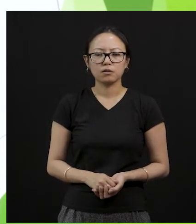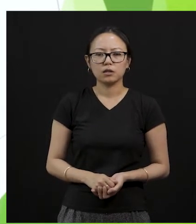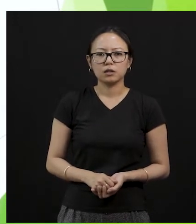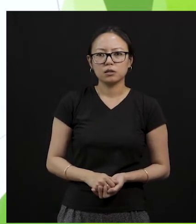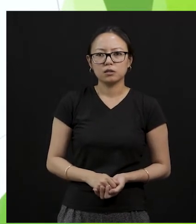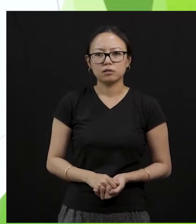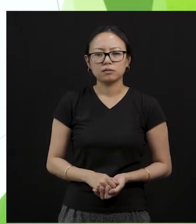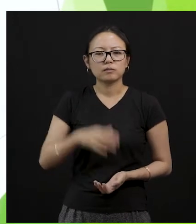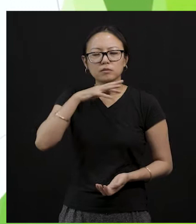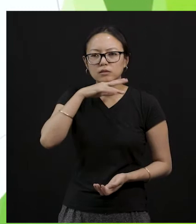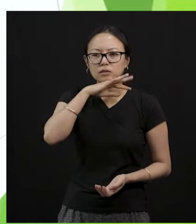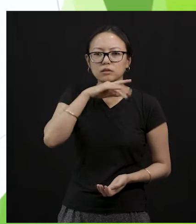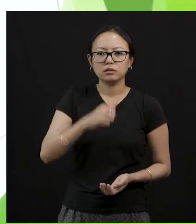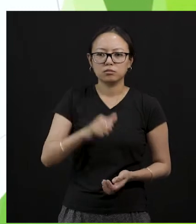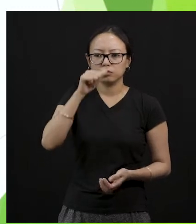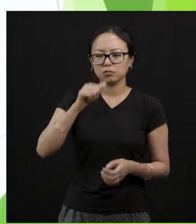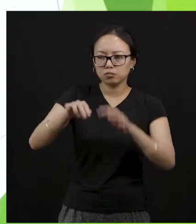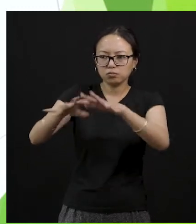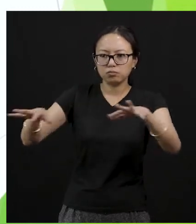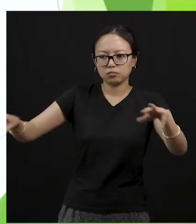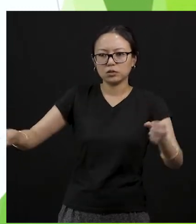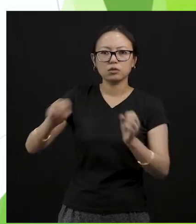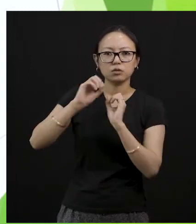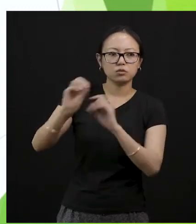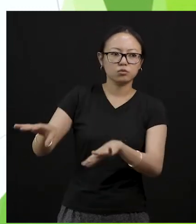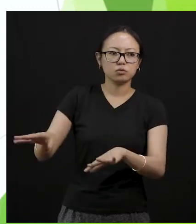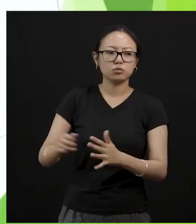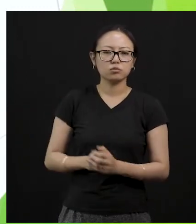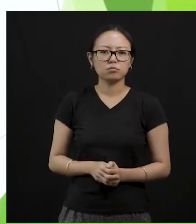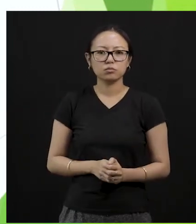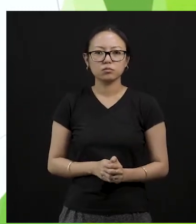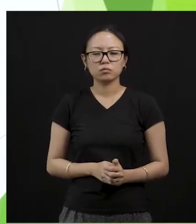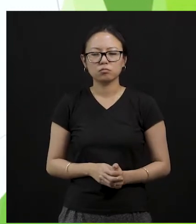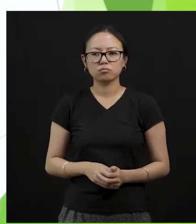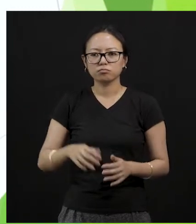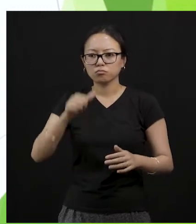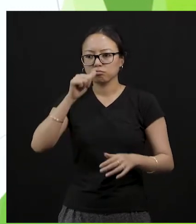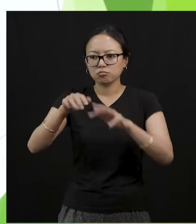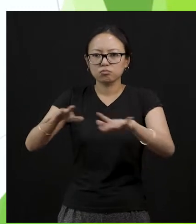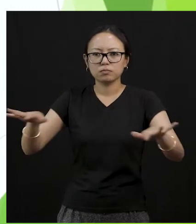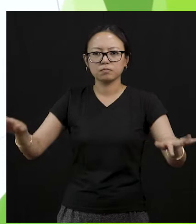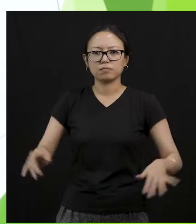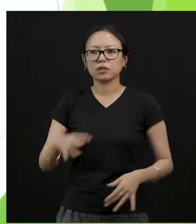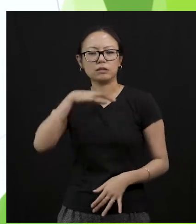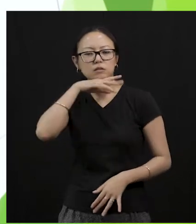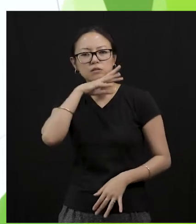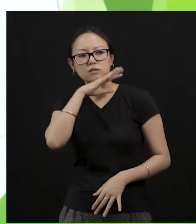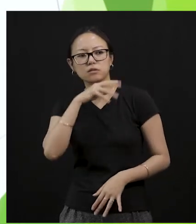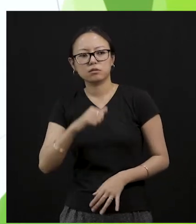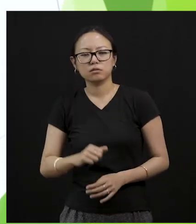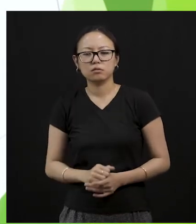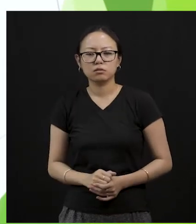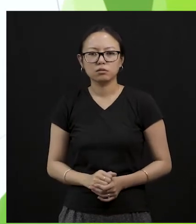the in the ocean. This is what is it. This if this continues then our water is